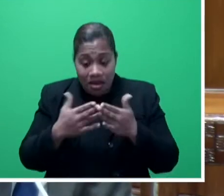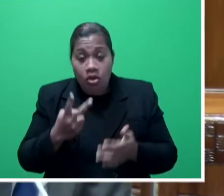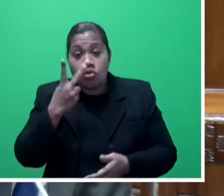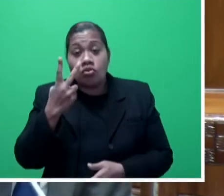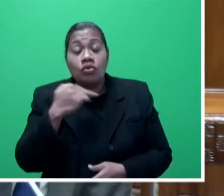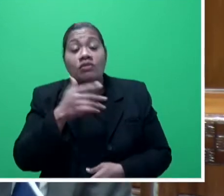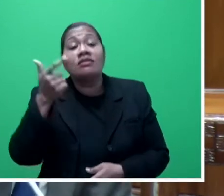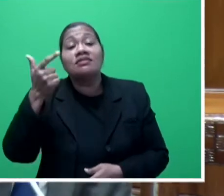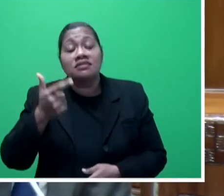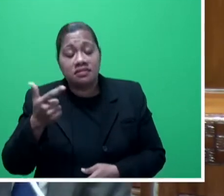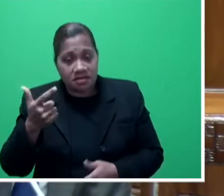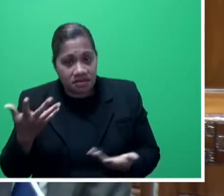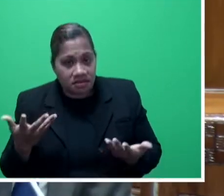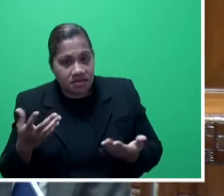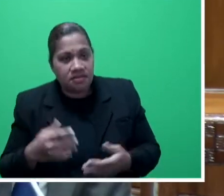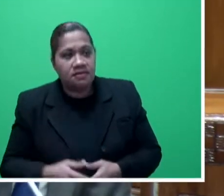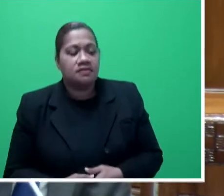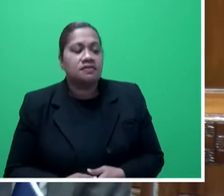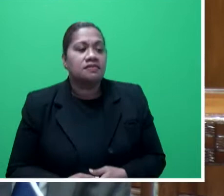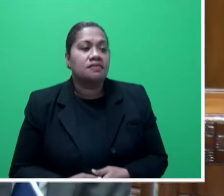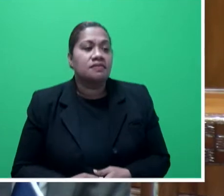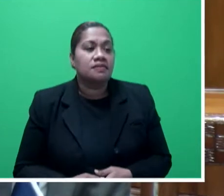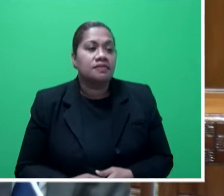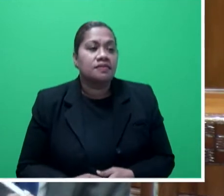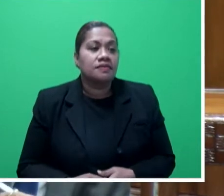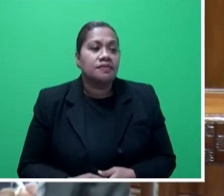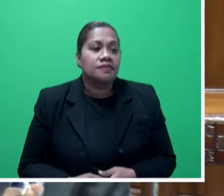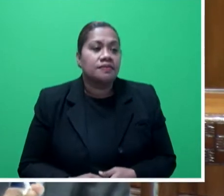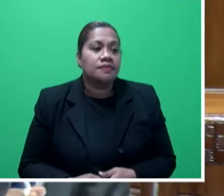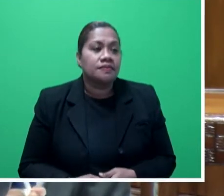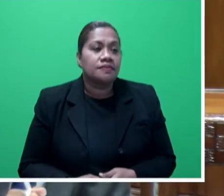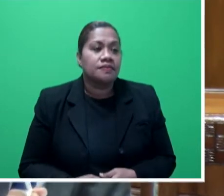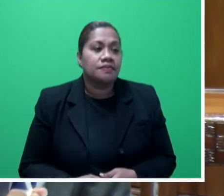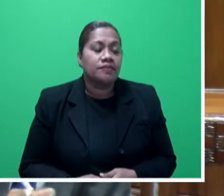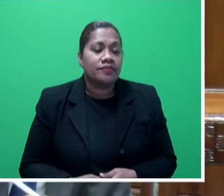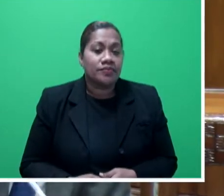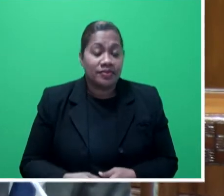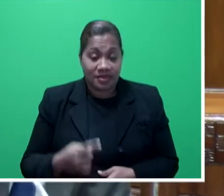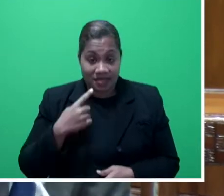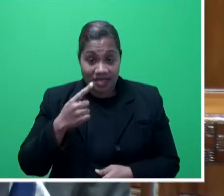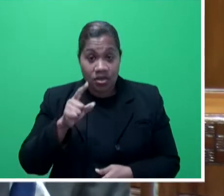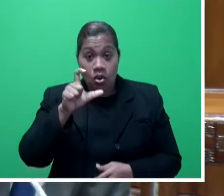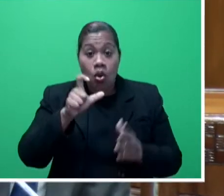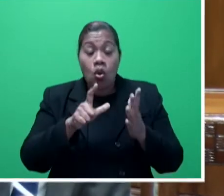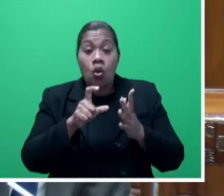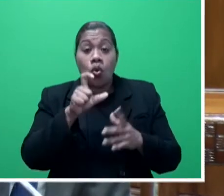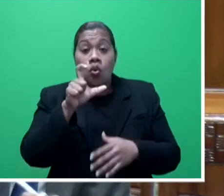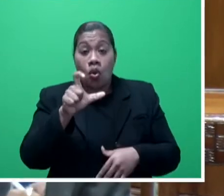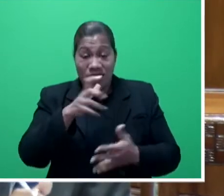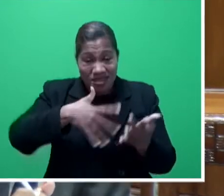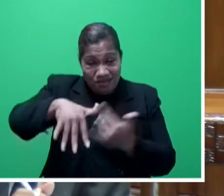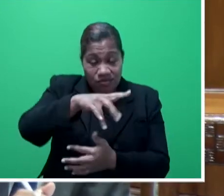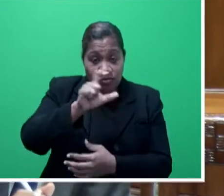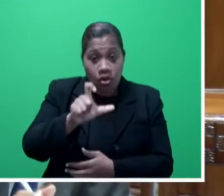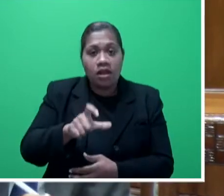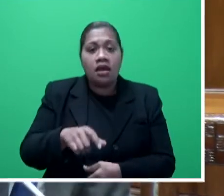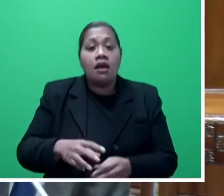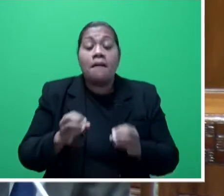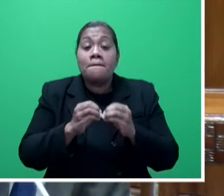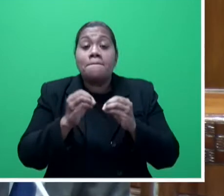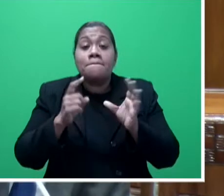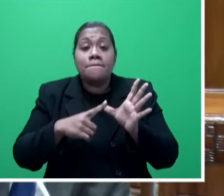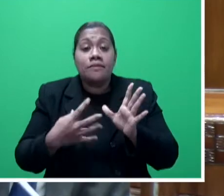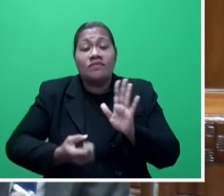Now, let's look at the CODI data, T.C. CODI, three days, BAR had the highest, 566